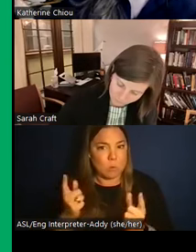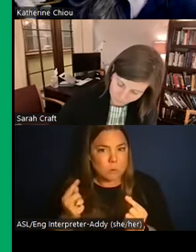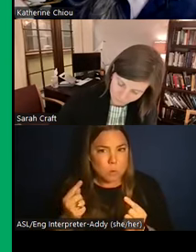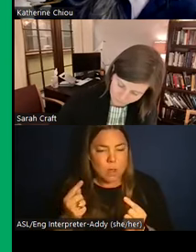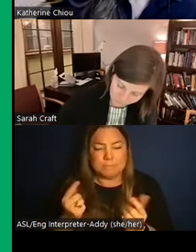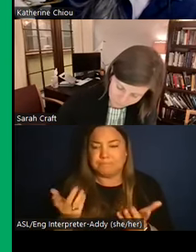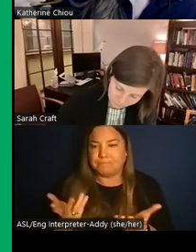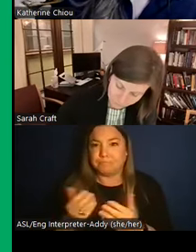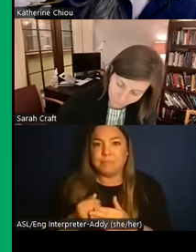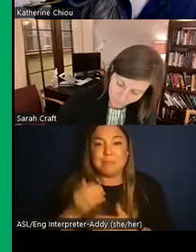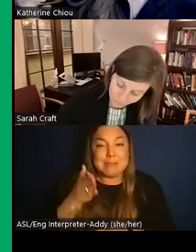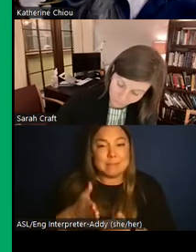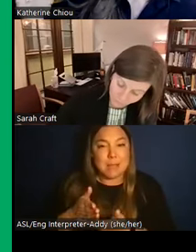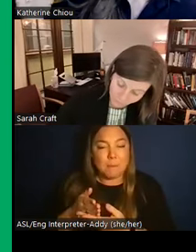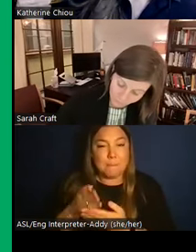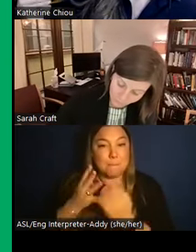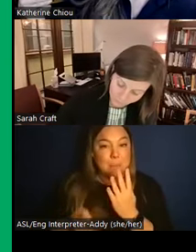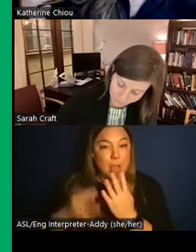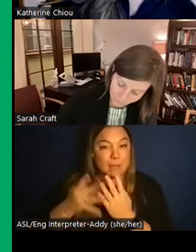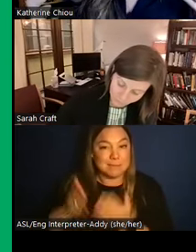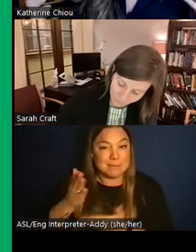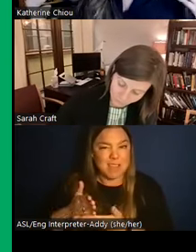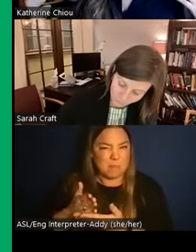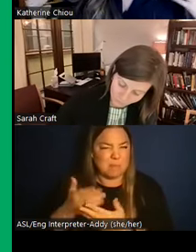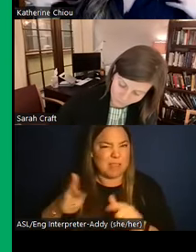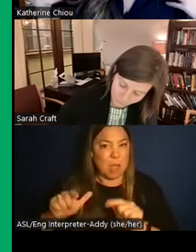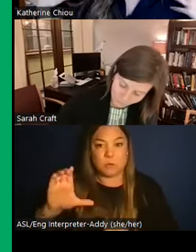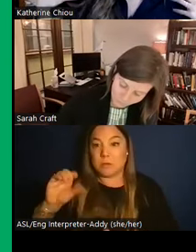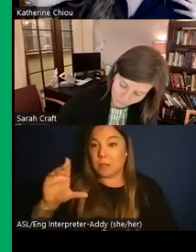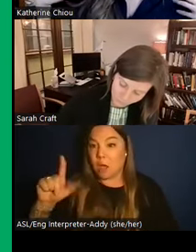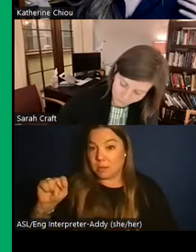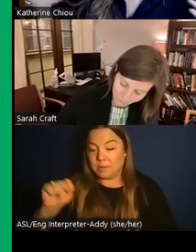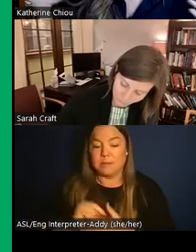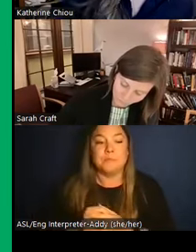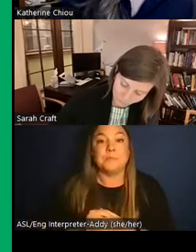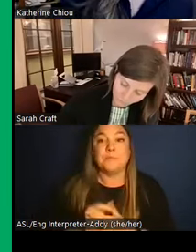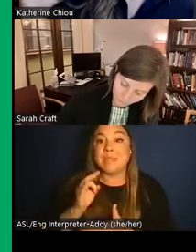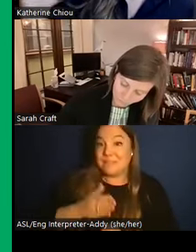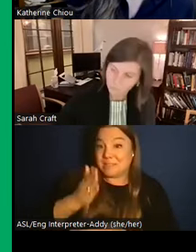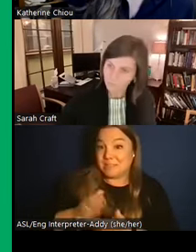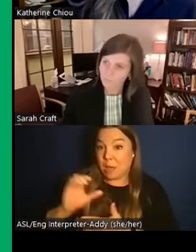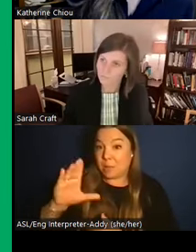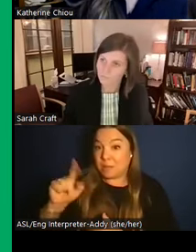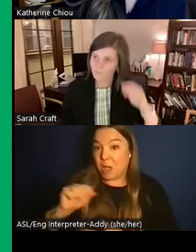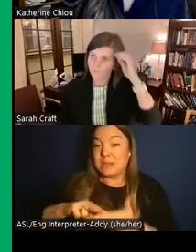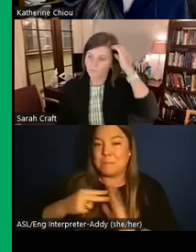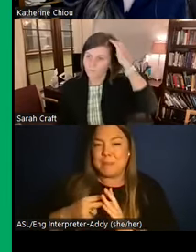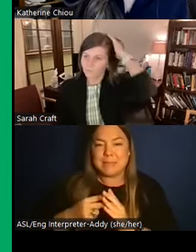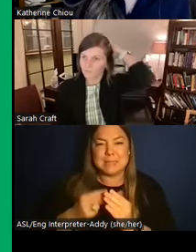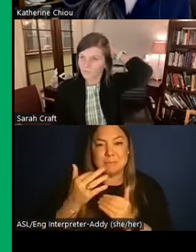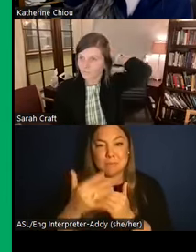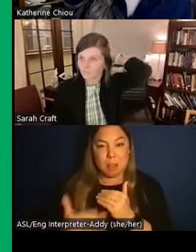of clotting. And the idea is that if you stop clotting, you allow free flow of blood so that if your